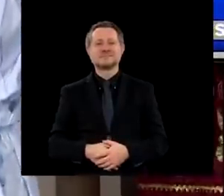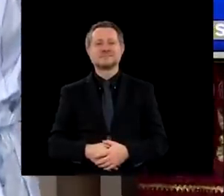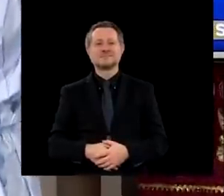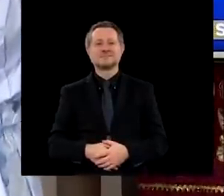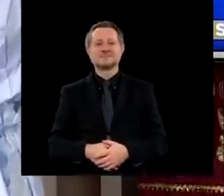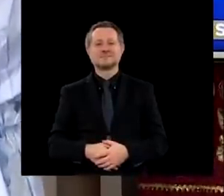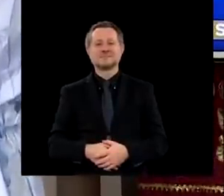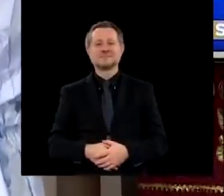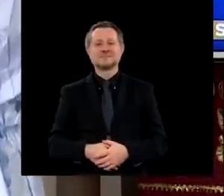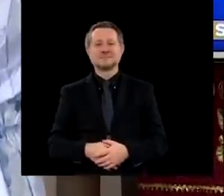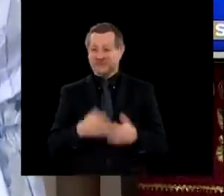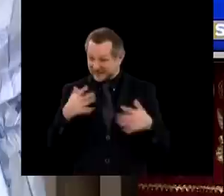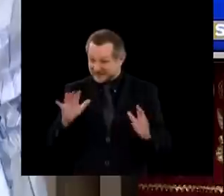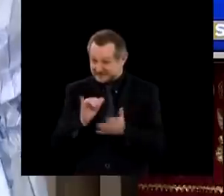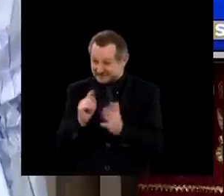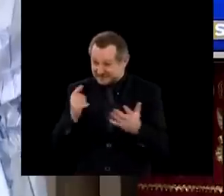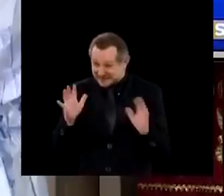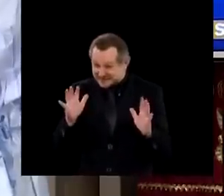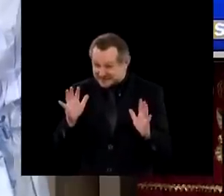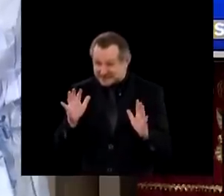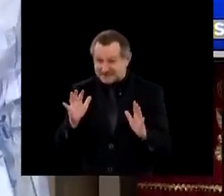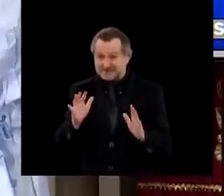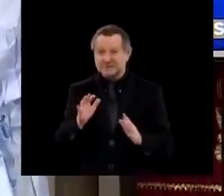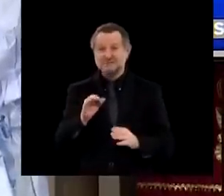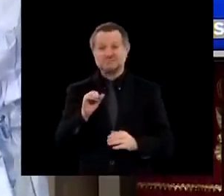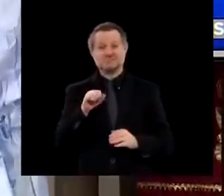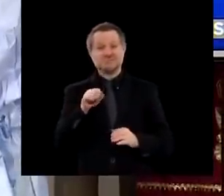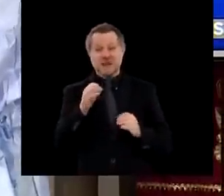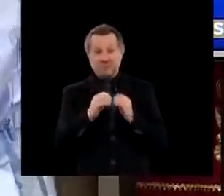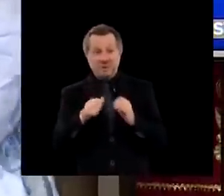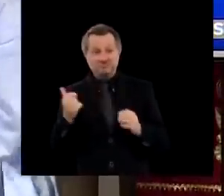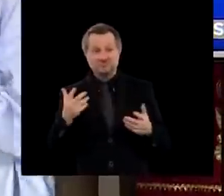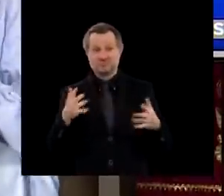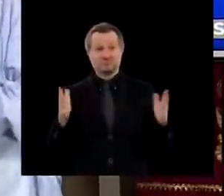That's it? Yeah. That's it. Nothing else? Okay.